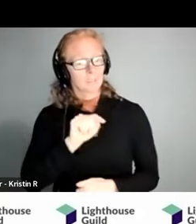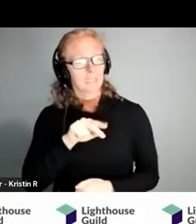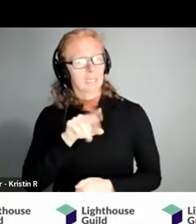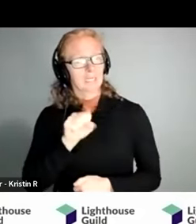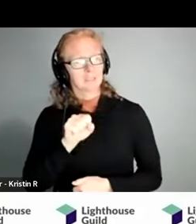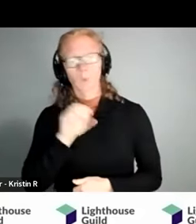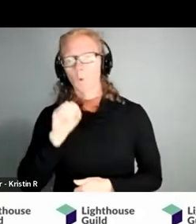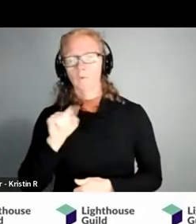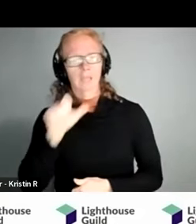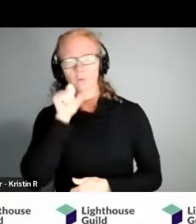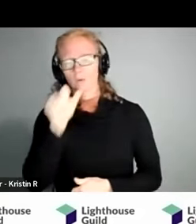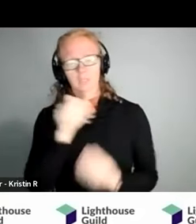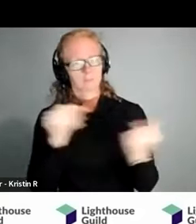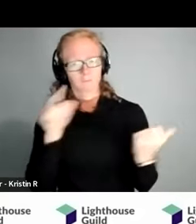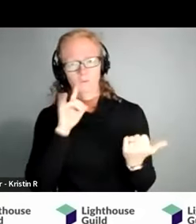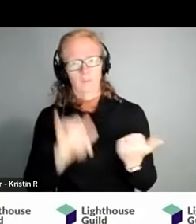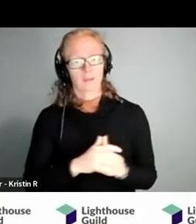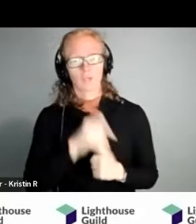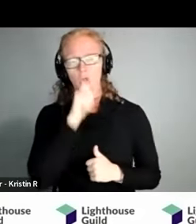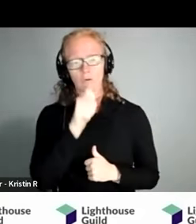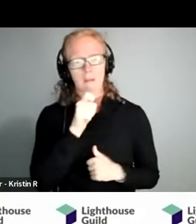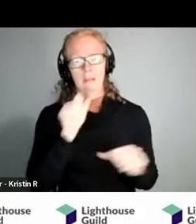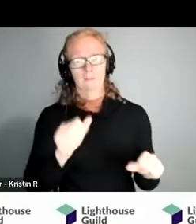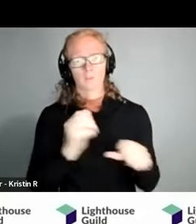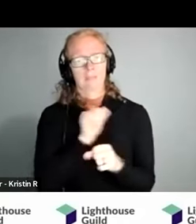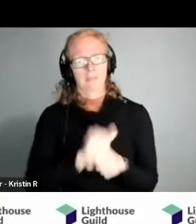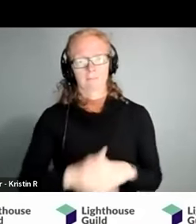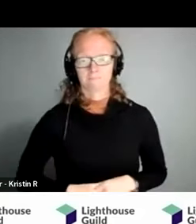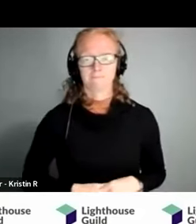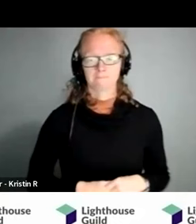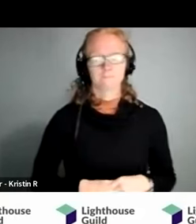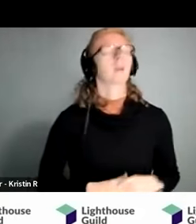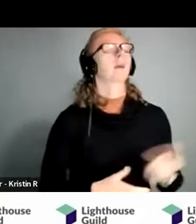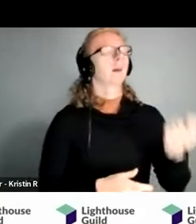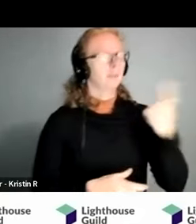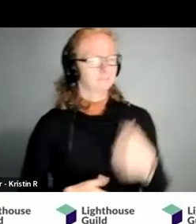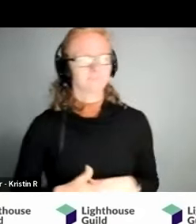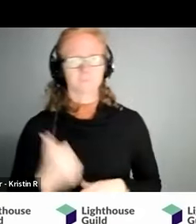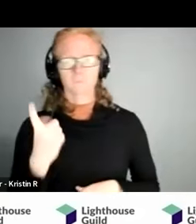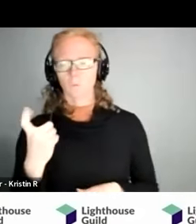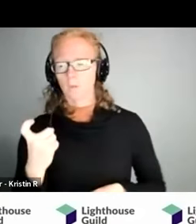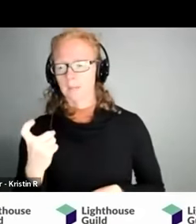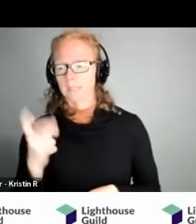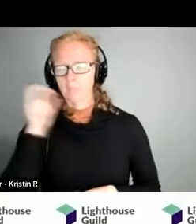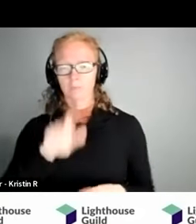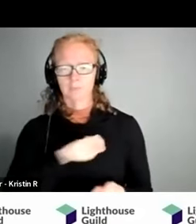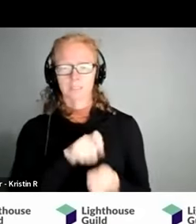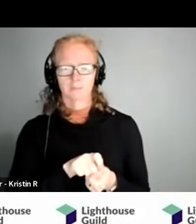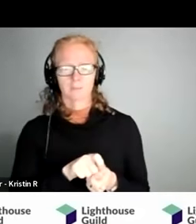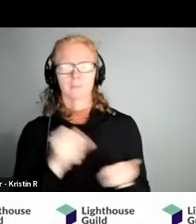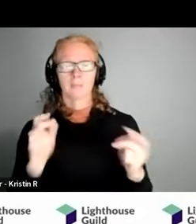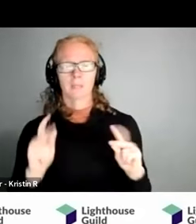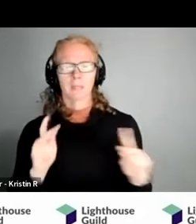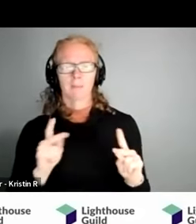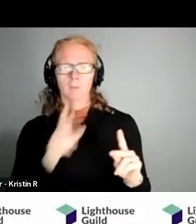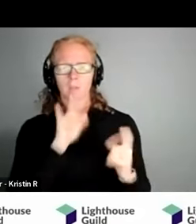does not address them and you are not a candidate got it okay and then one more hearing specific question a number of people